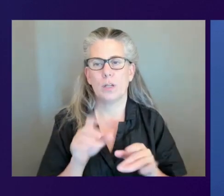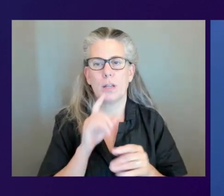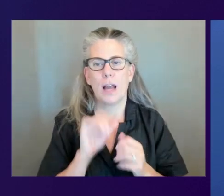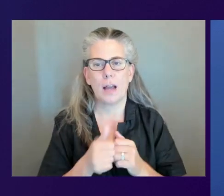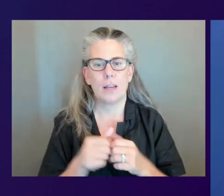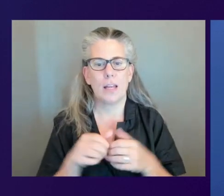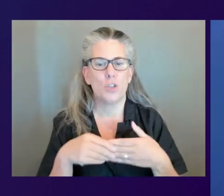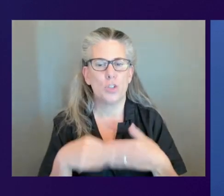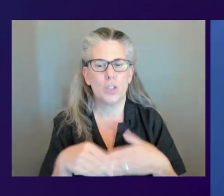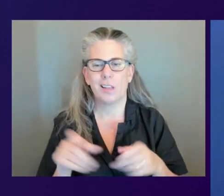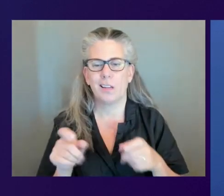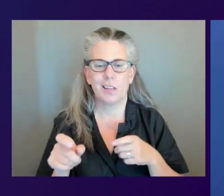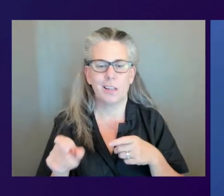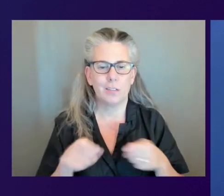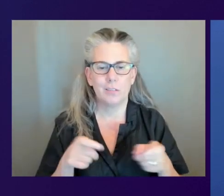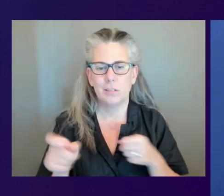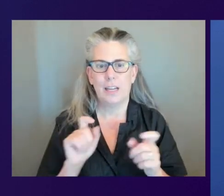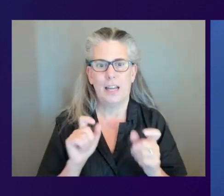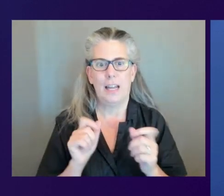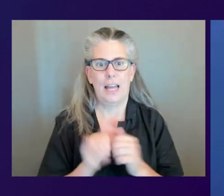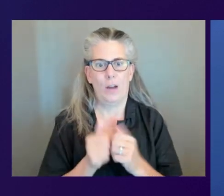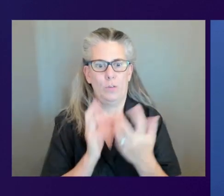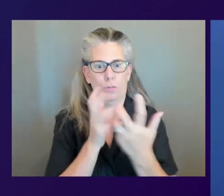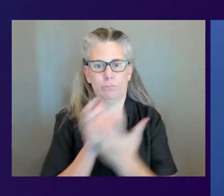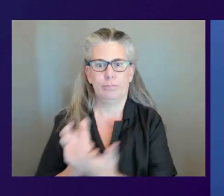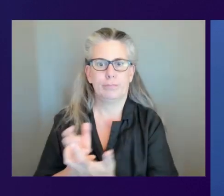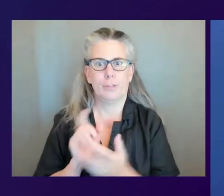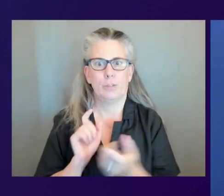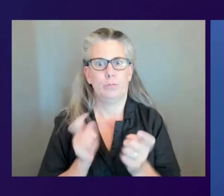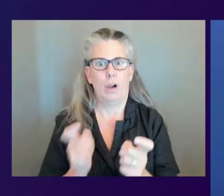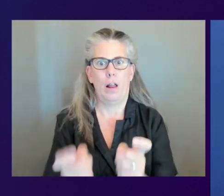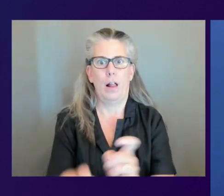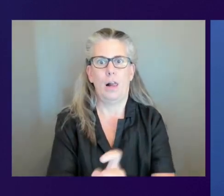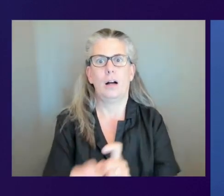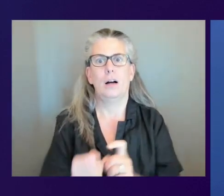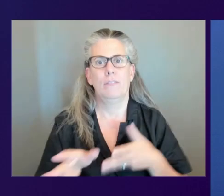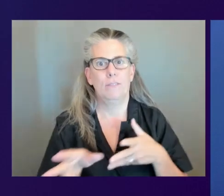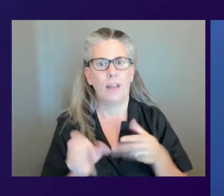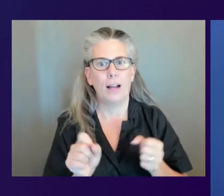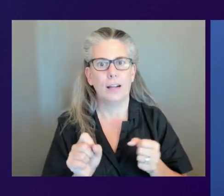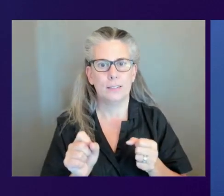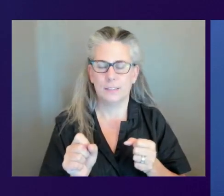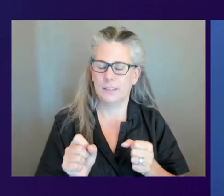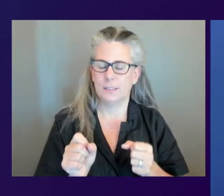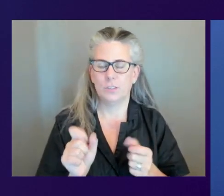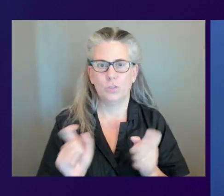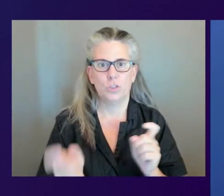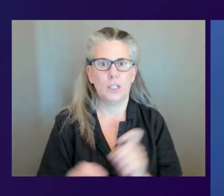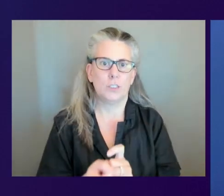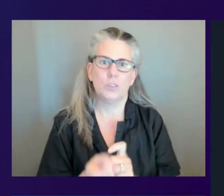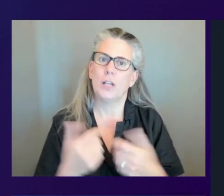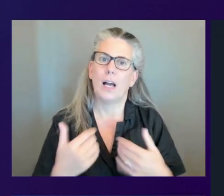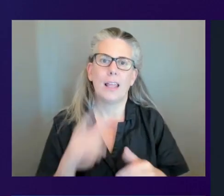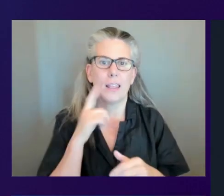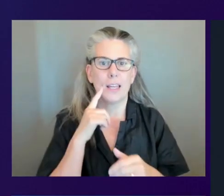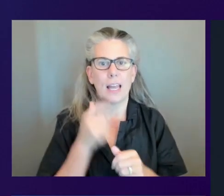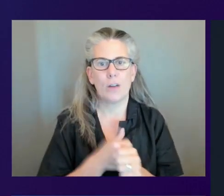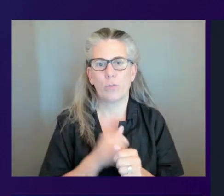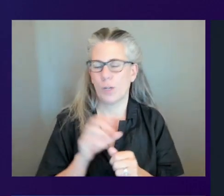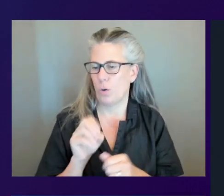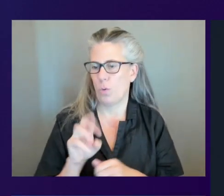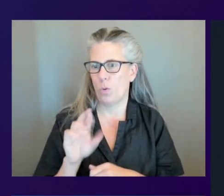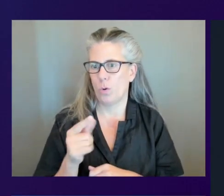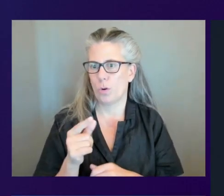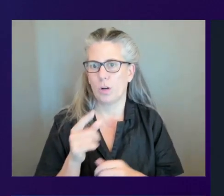environment of rapid change. I think that's something that every organization contends with today. And as Munir